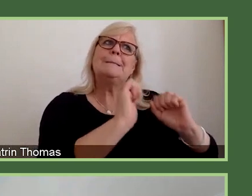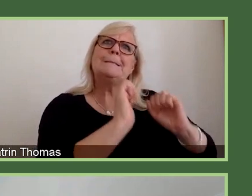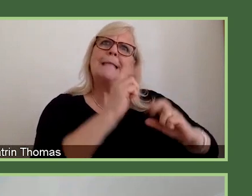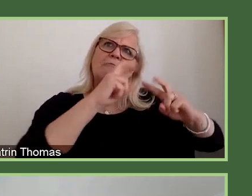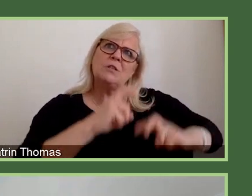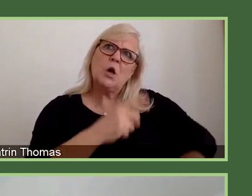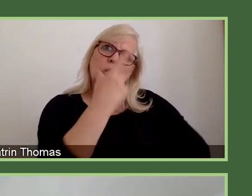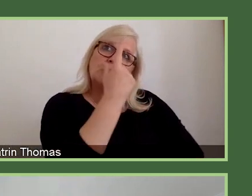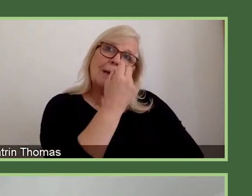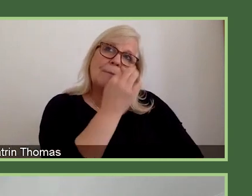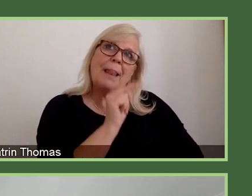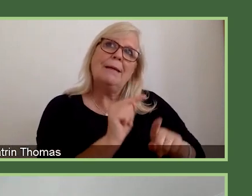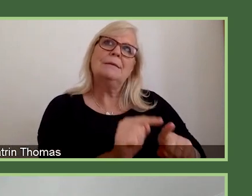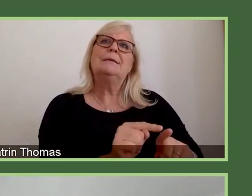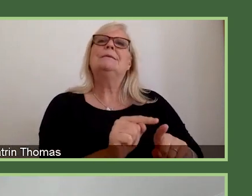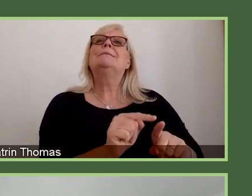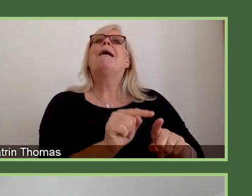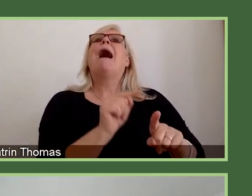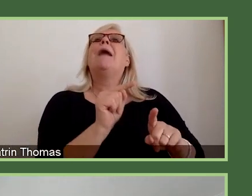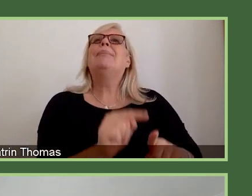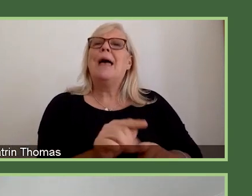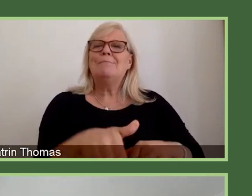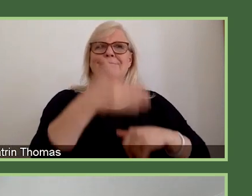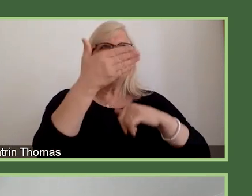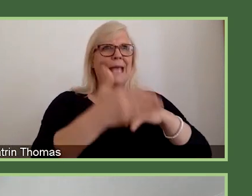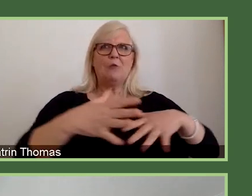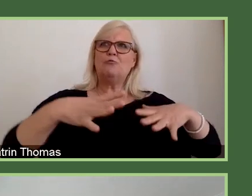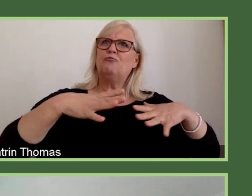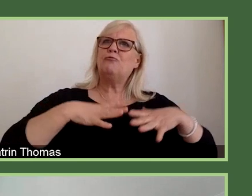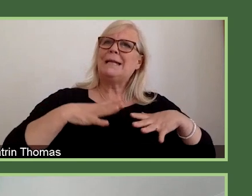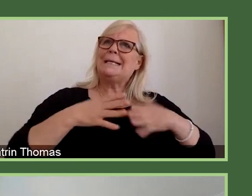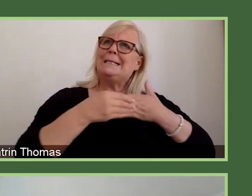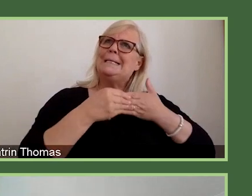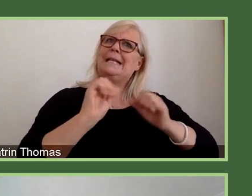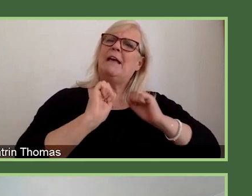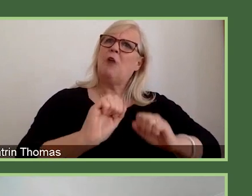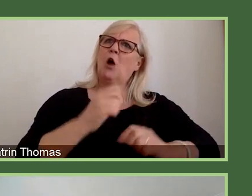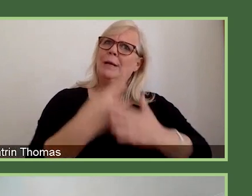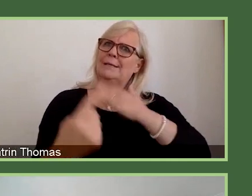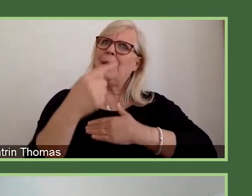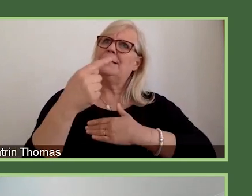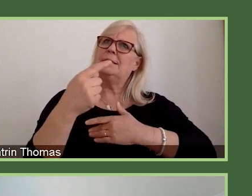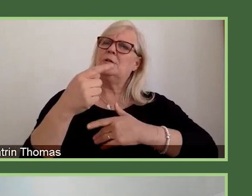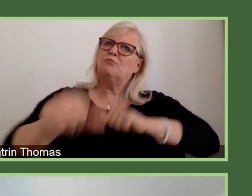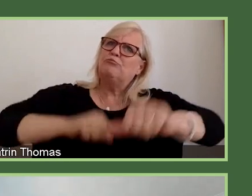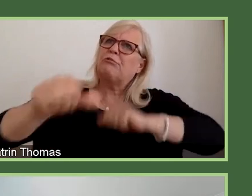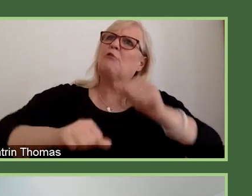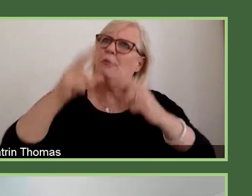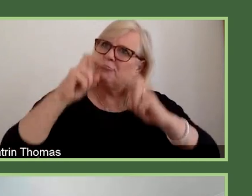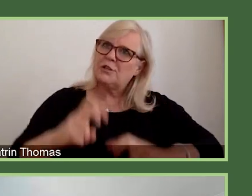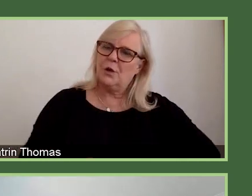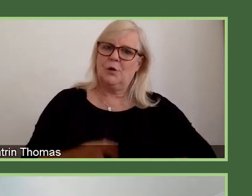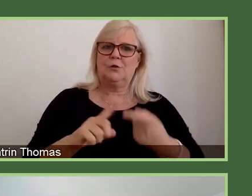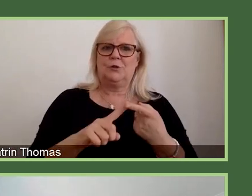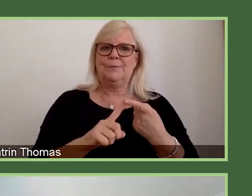to position themselves so that they are ready to lead an independent programme of research. Early career award holders will